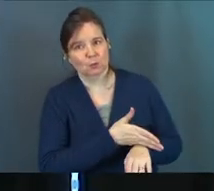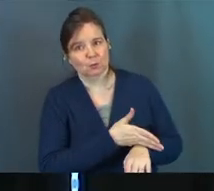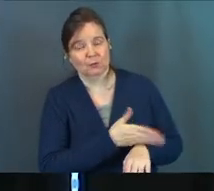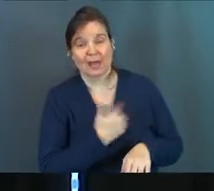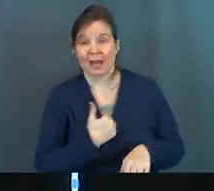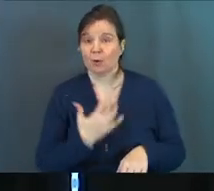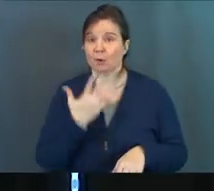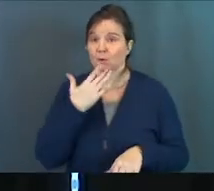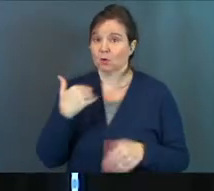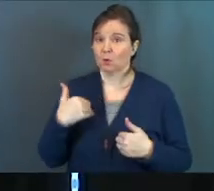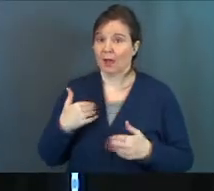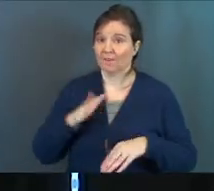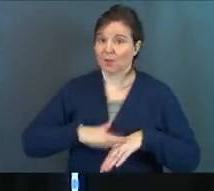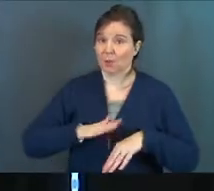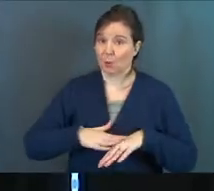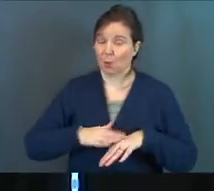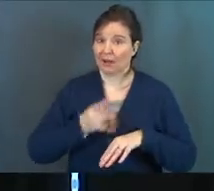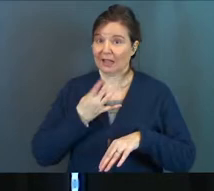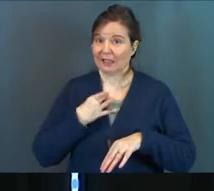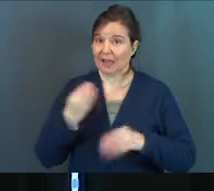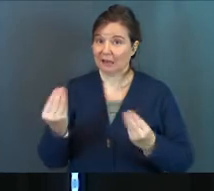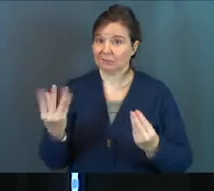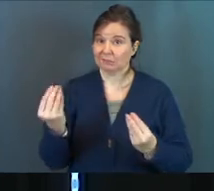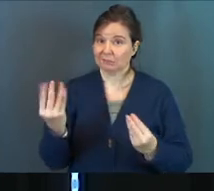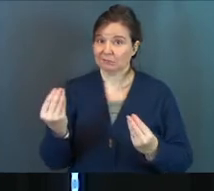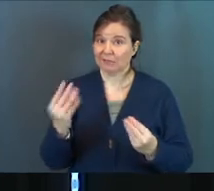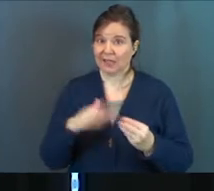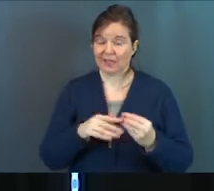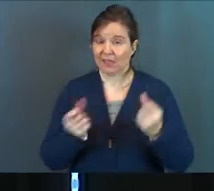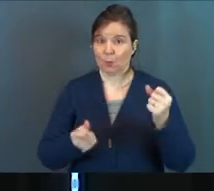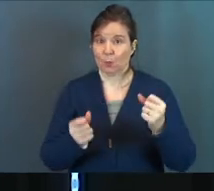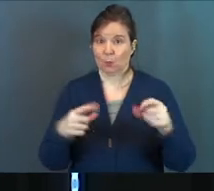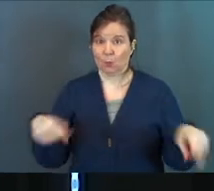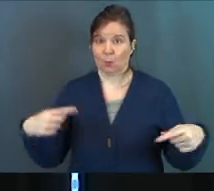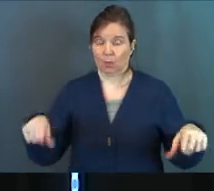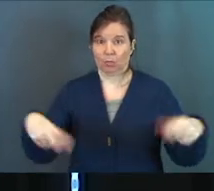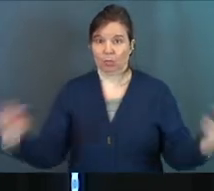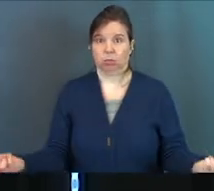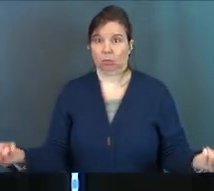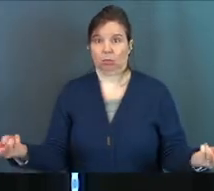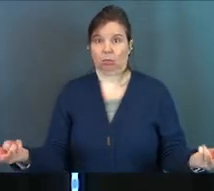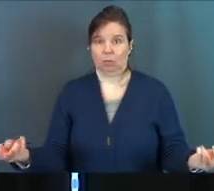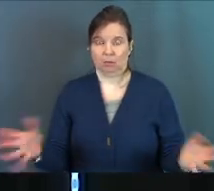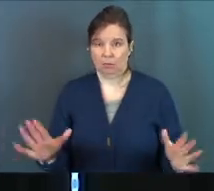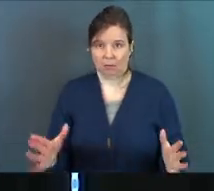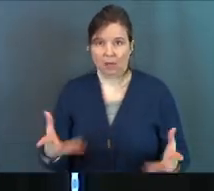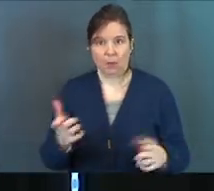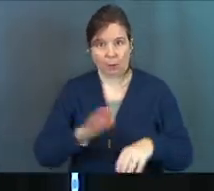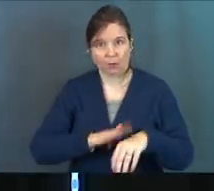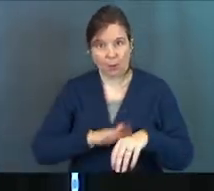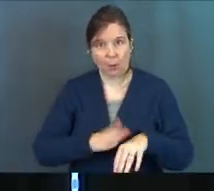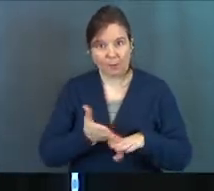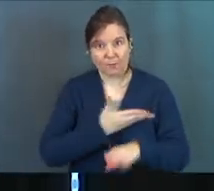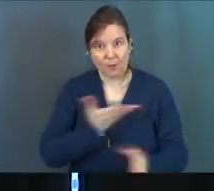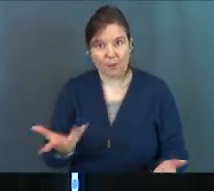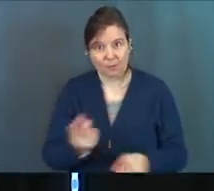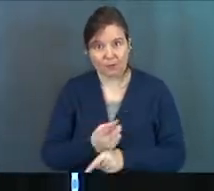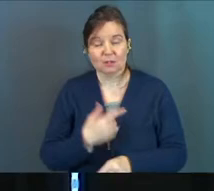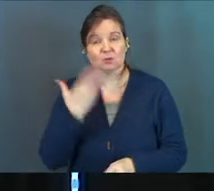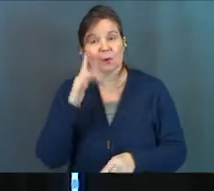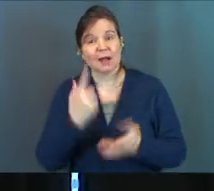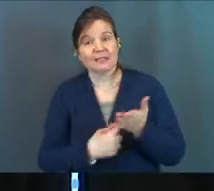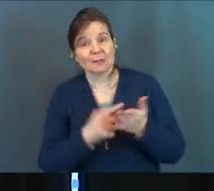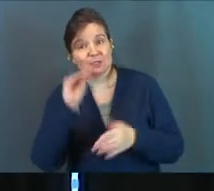much rather have the warning light on my dashboard than the wheels just fall off all of a sudden. And so God